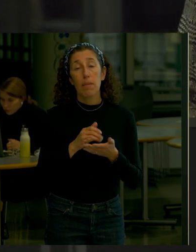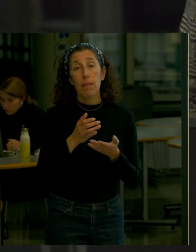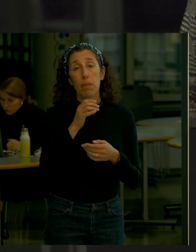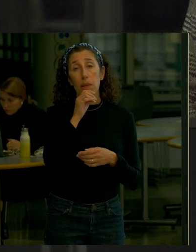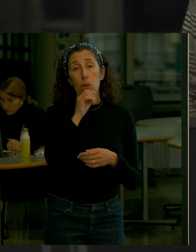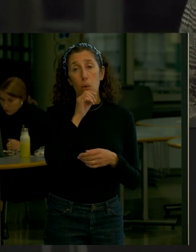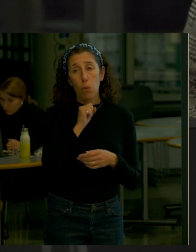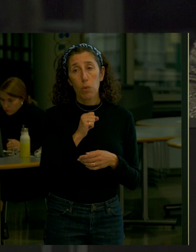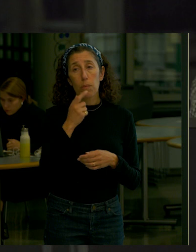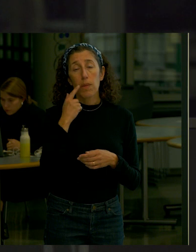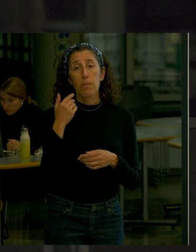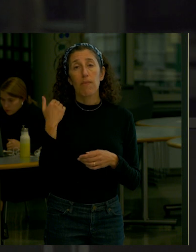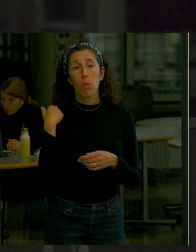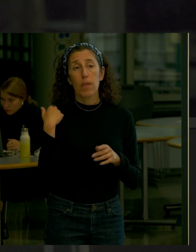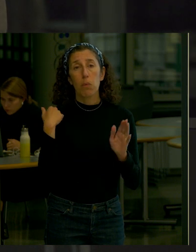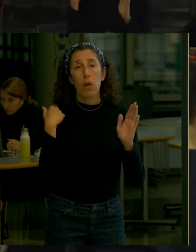benches because there's none to remove